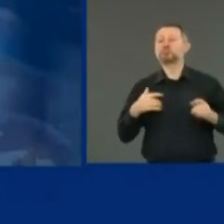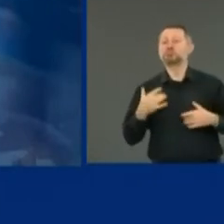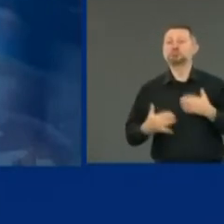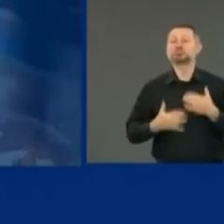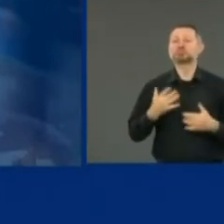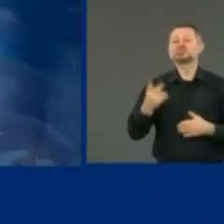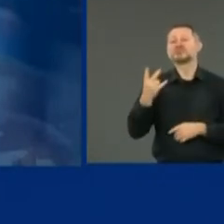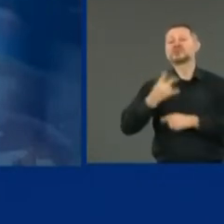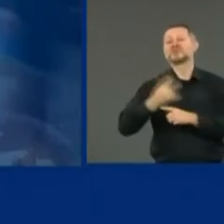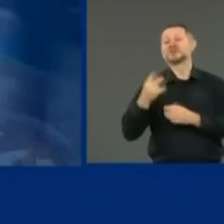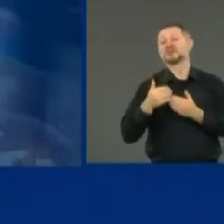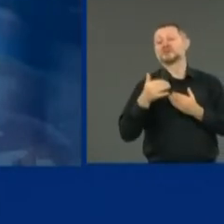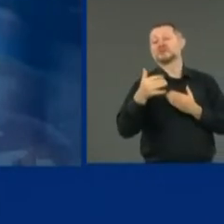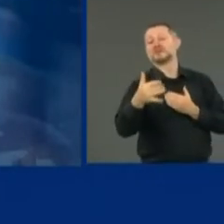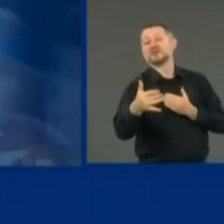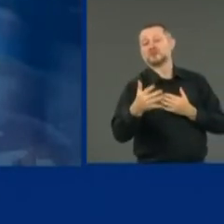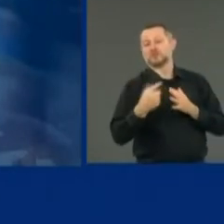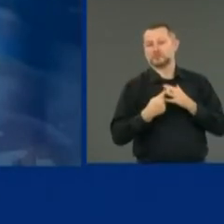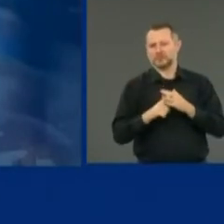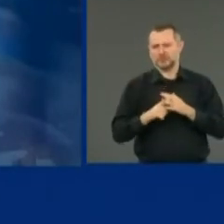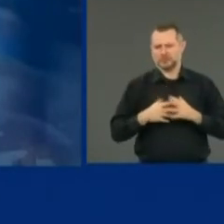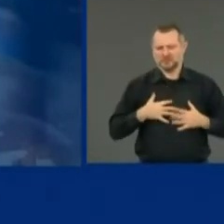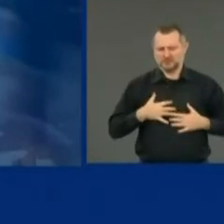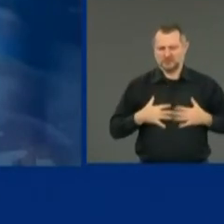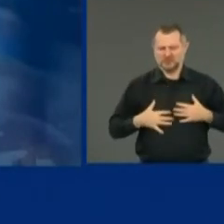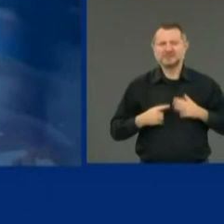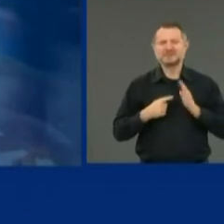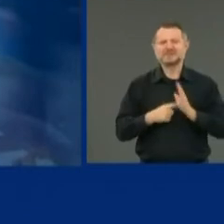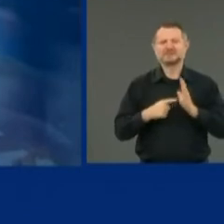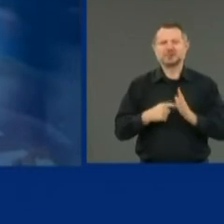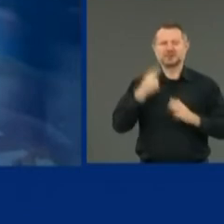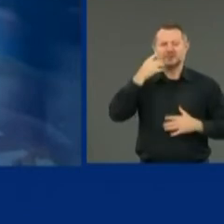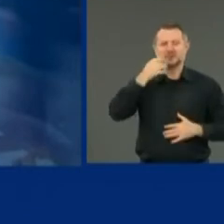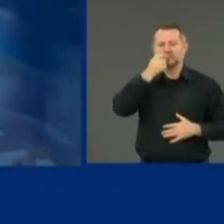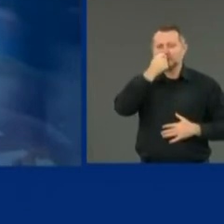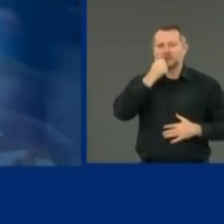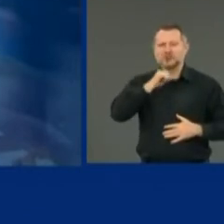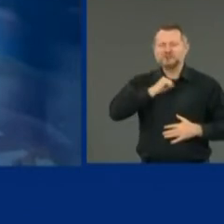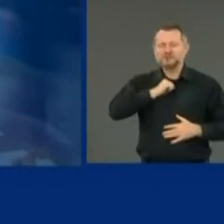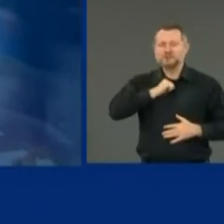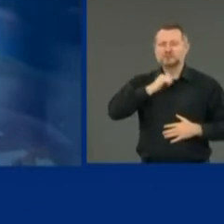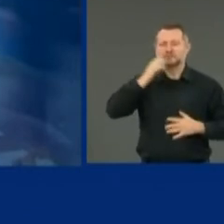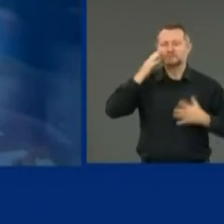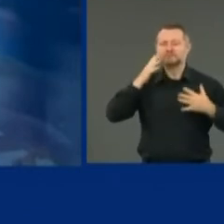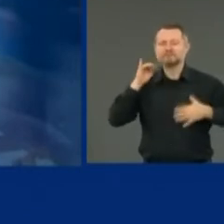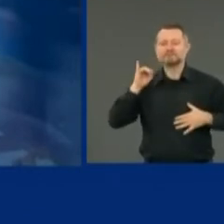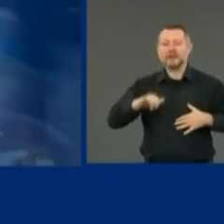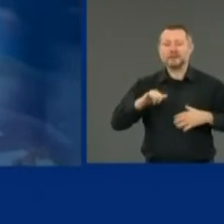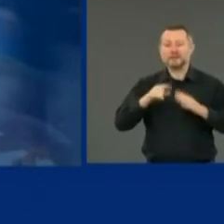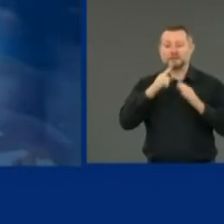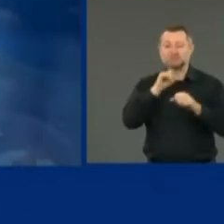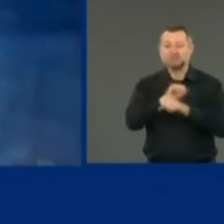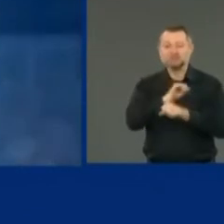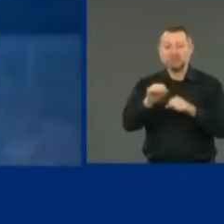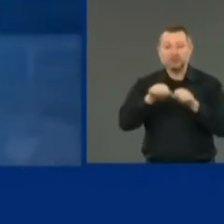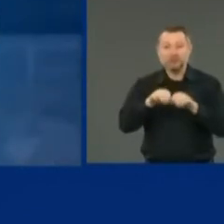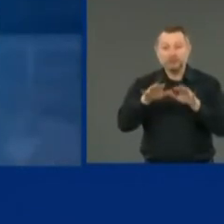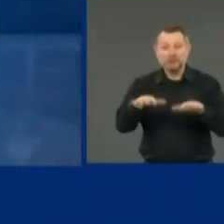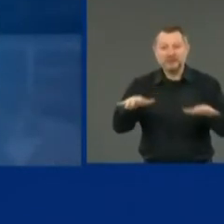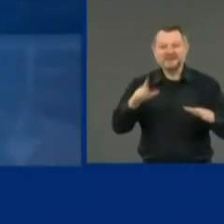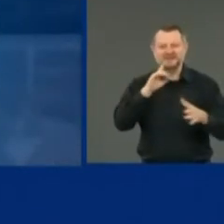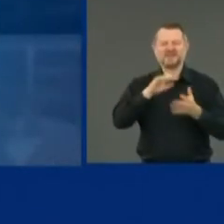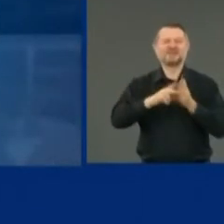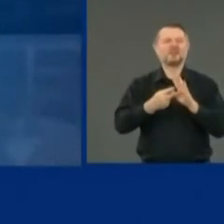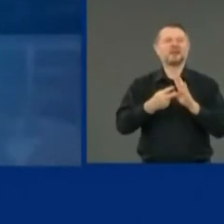days, you'll start to see a pop in the number if those protests actually increase the spread.